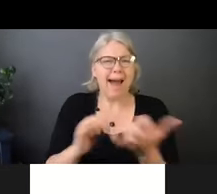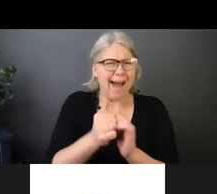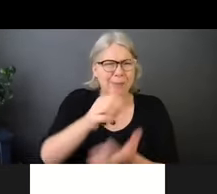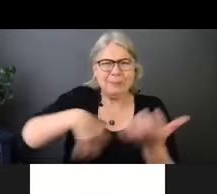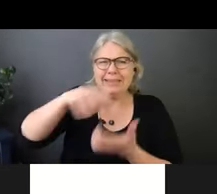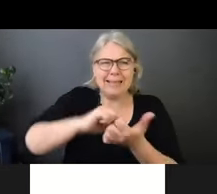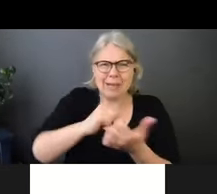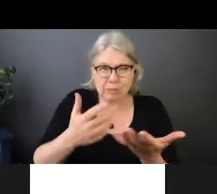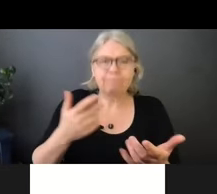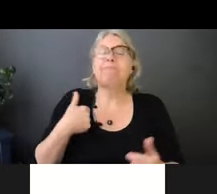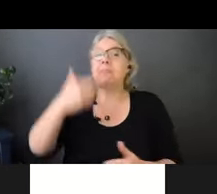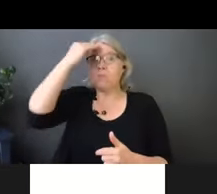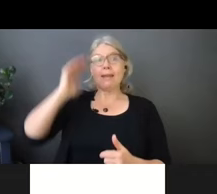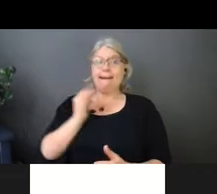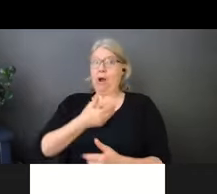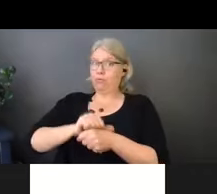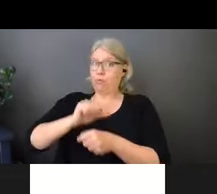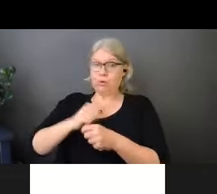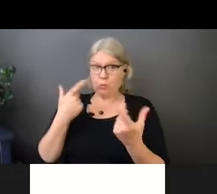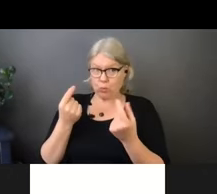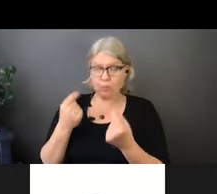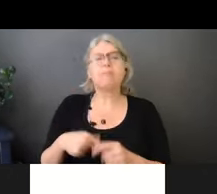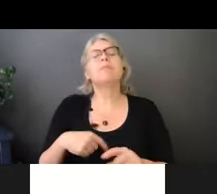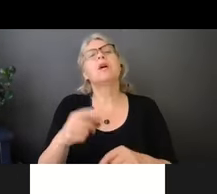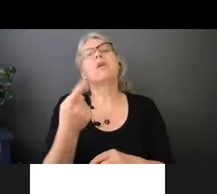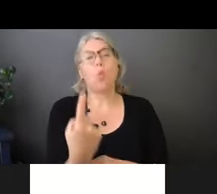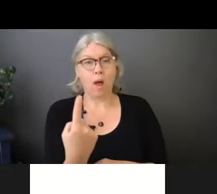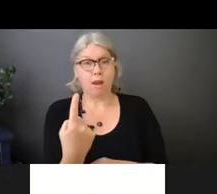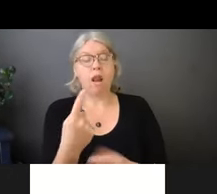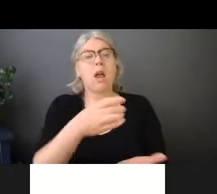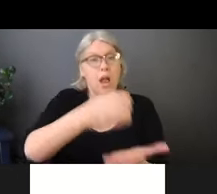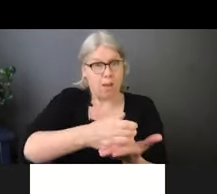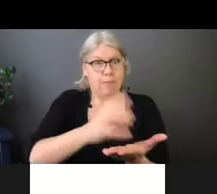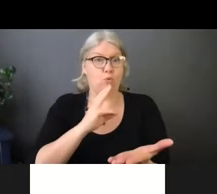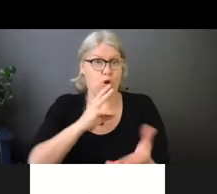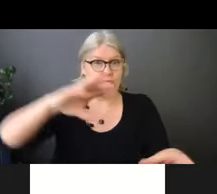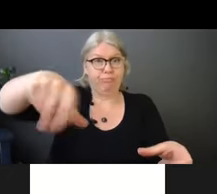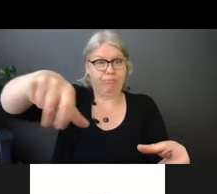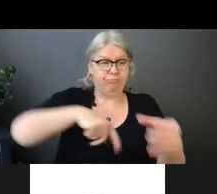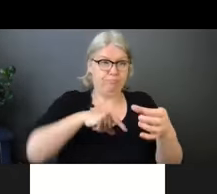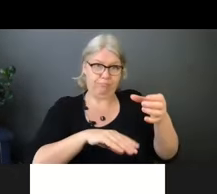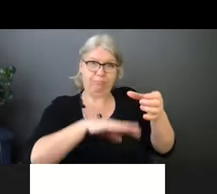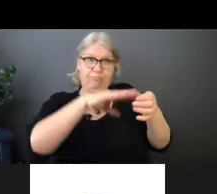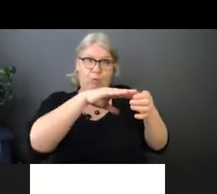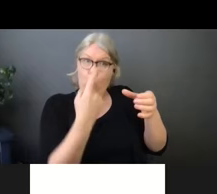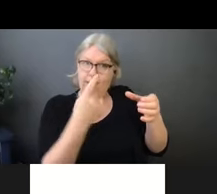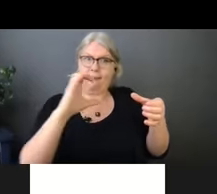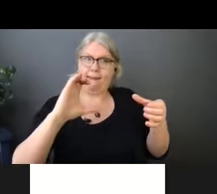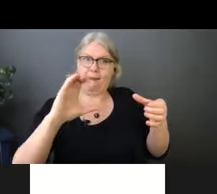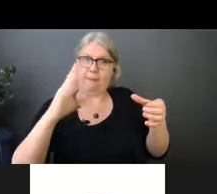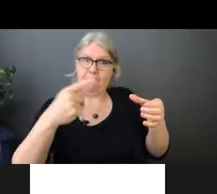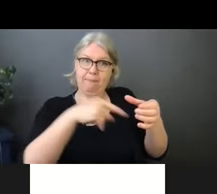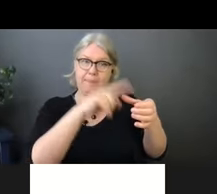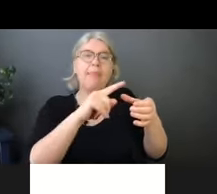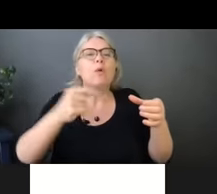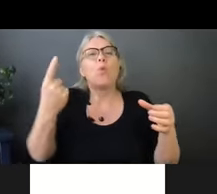water, just normal tap water, and we put one teaspoon of bleach in that. But remember, whenever you're using bleach,